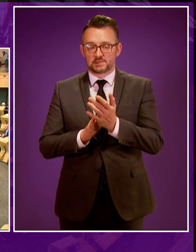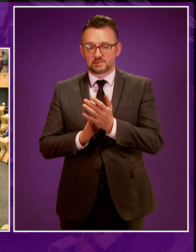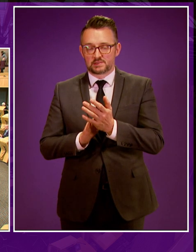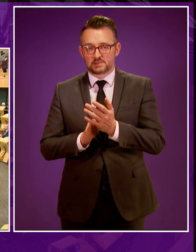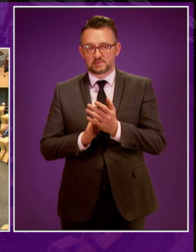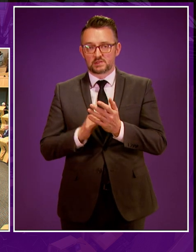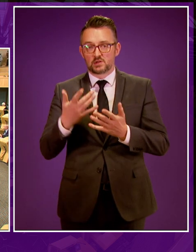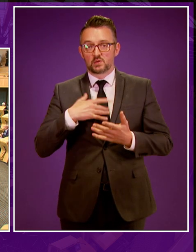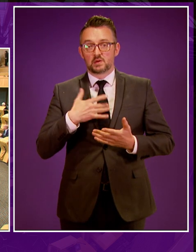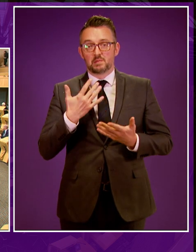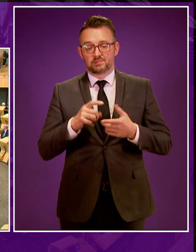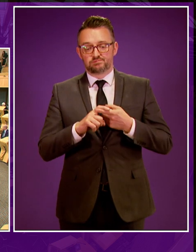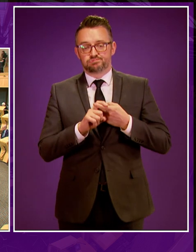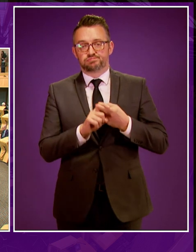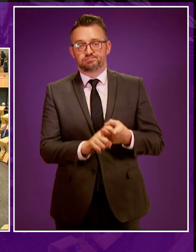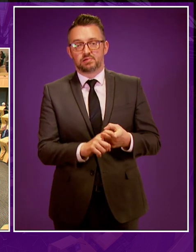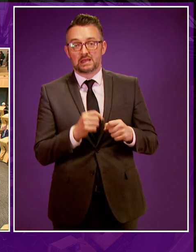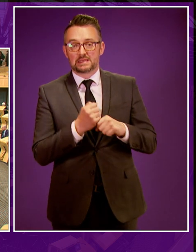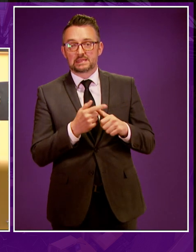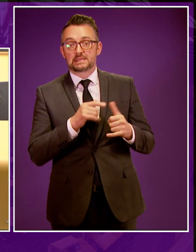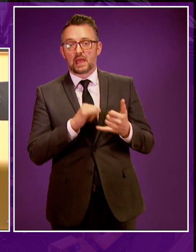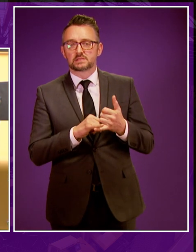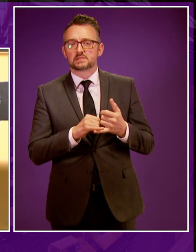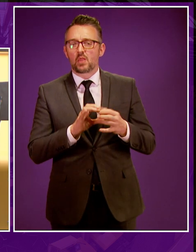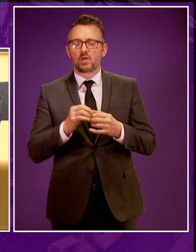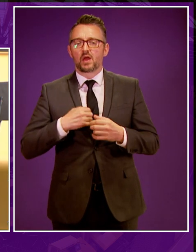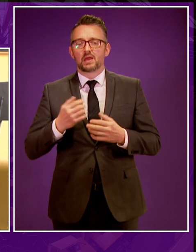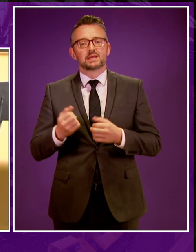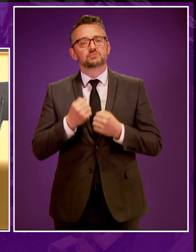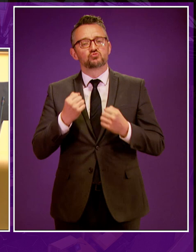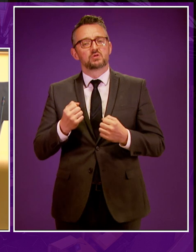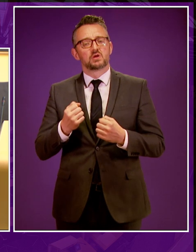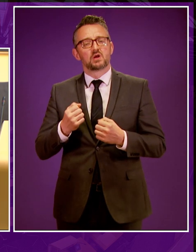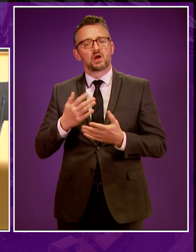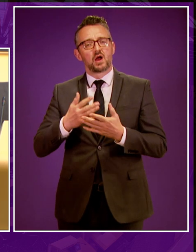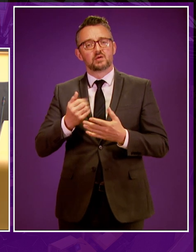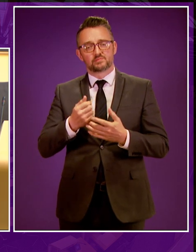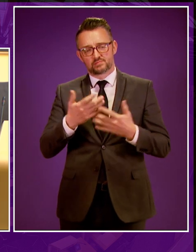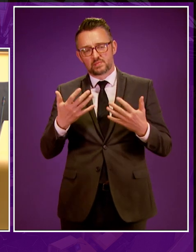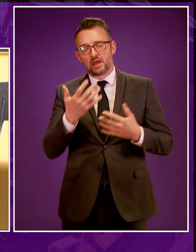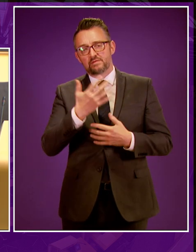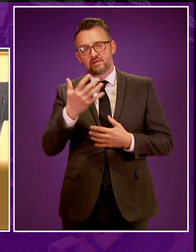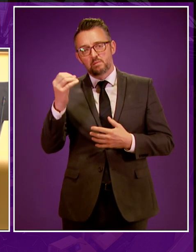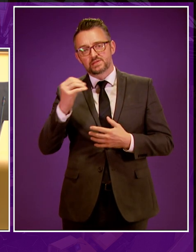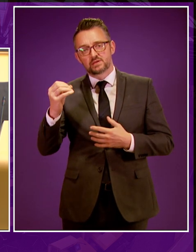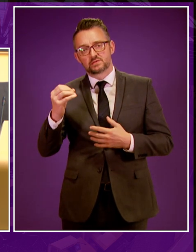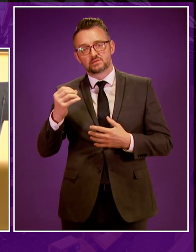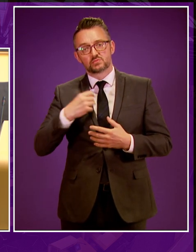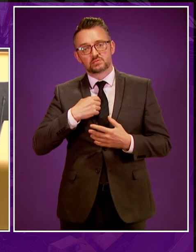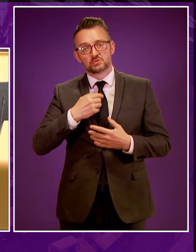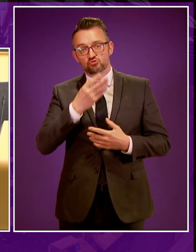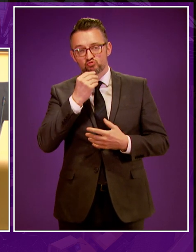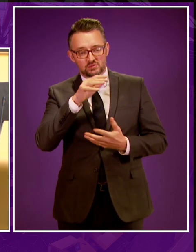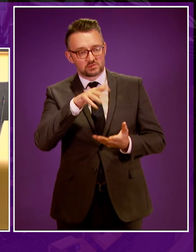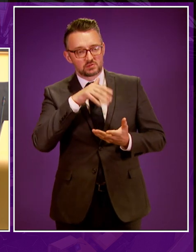There's no doubt we're heavily reliant on gas for our energy needs. It accounts for some 55% of our energy consumption